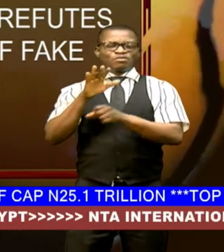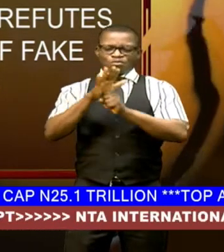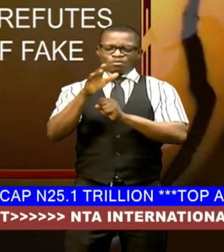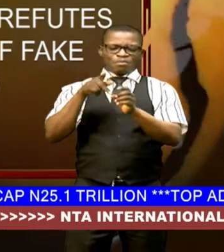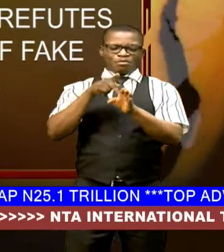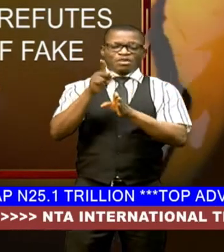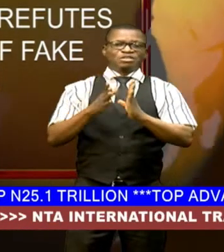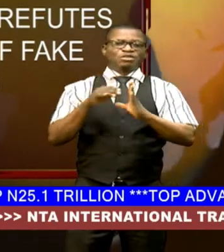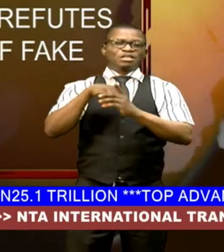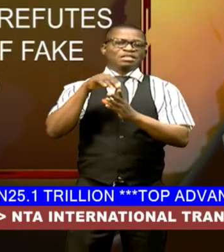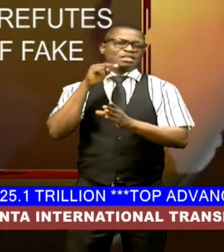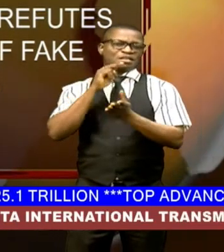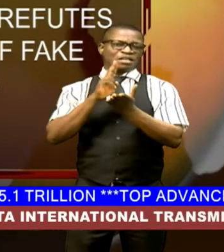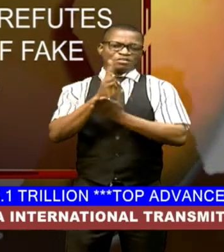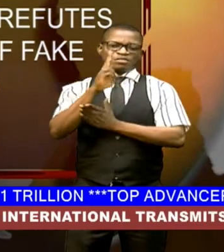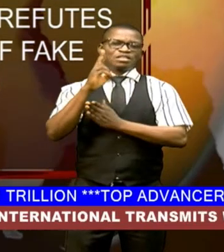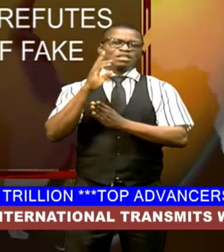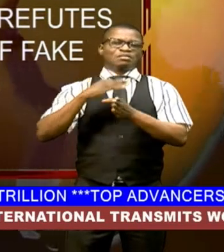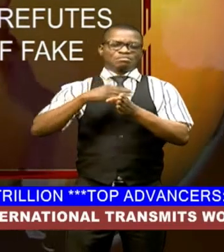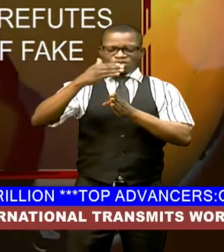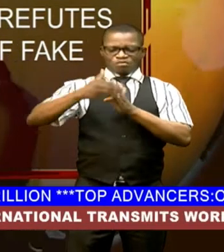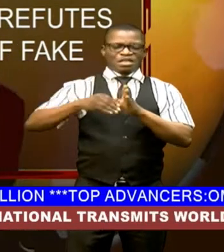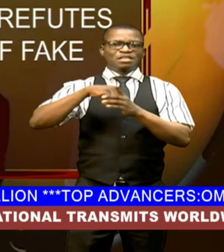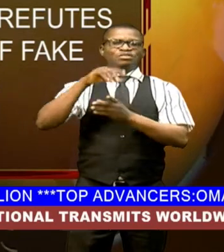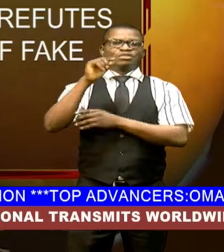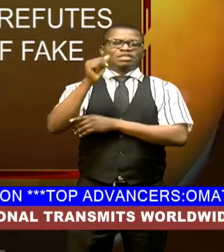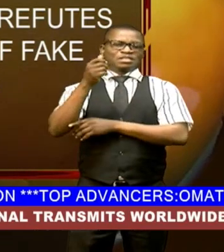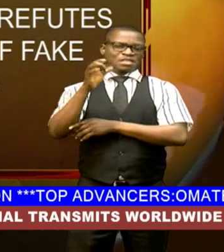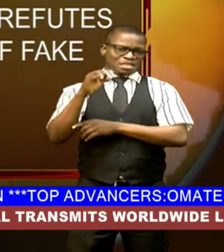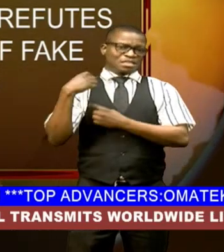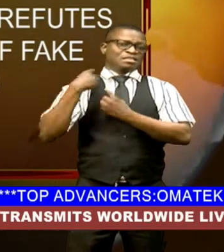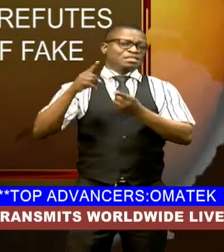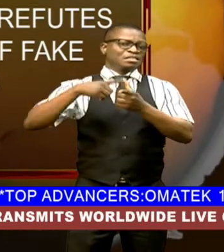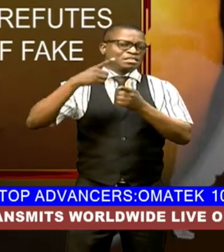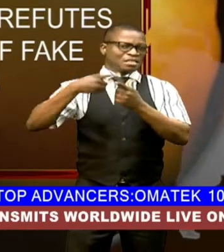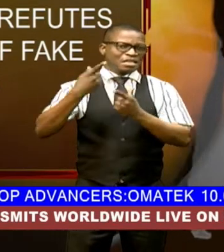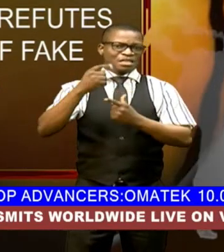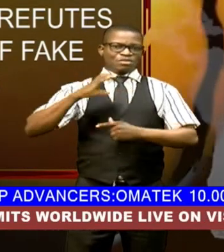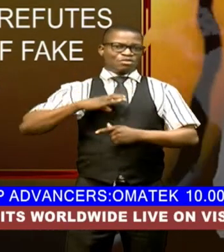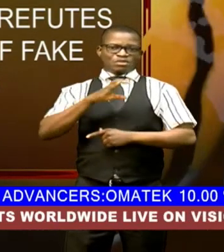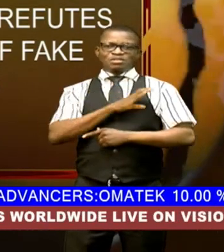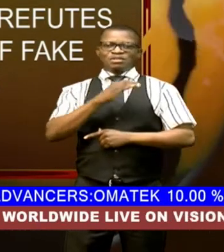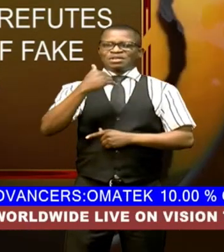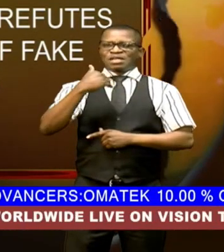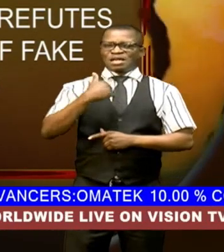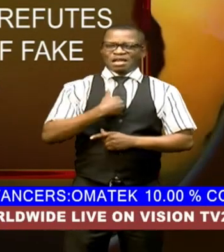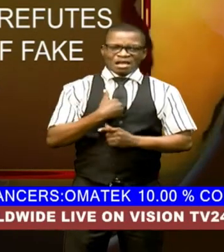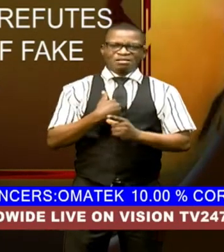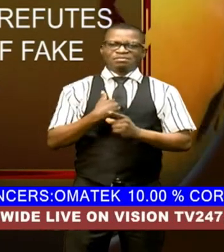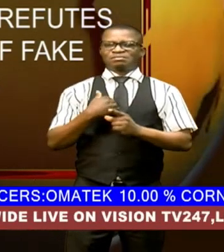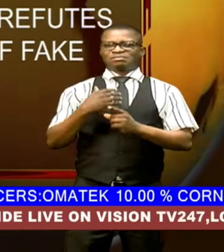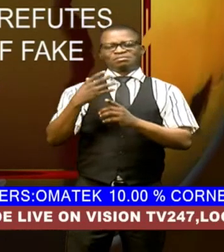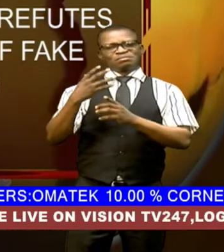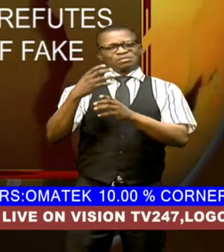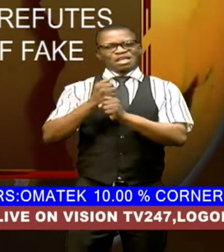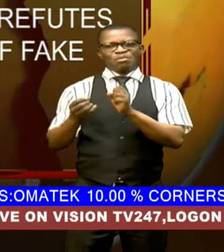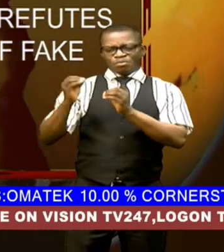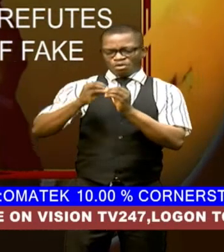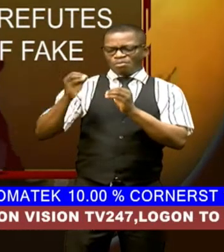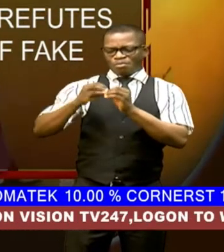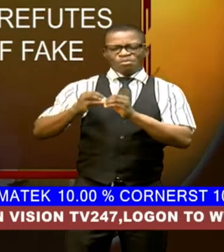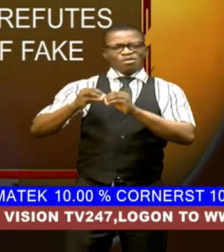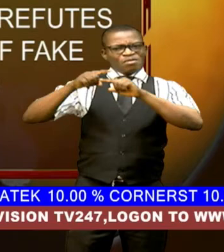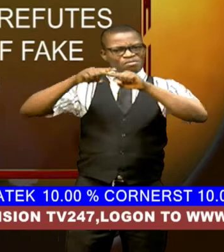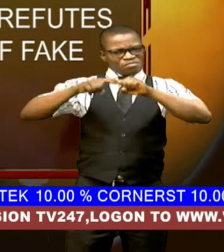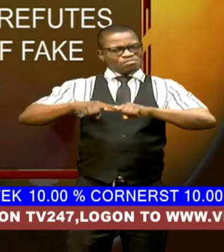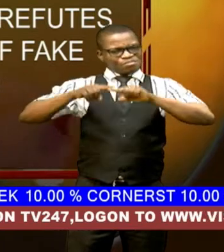universities but concluded in 2019 since then the commission has entrenched a more reliable system of generating a